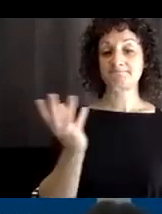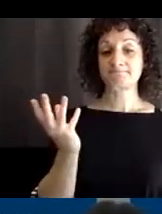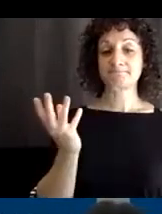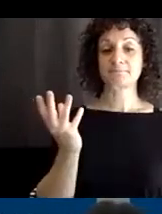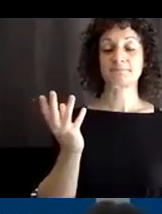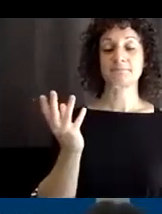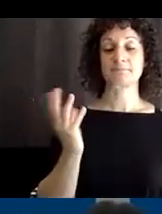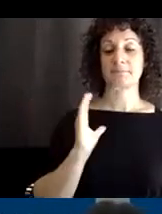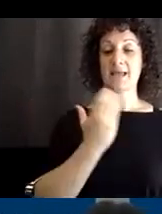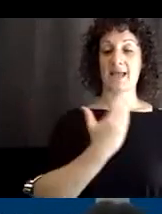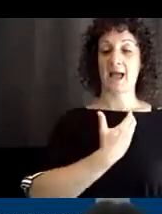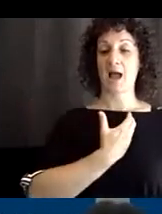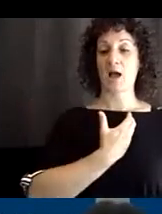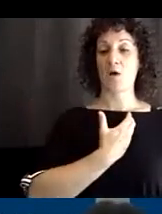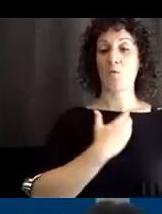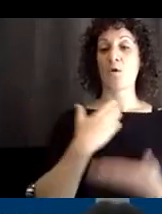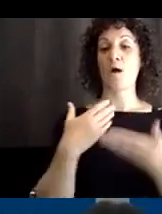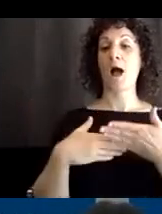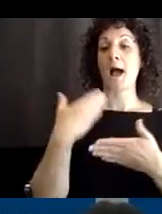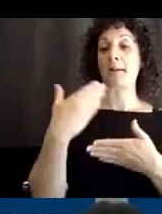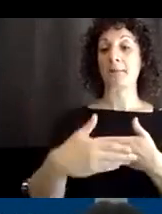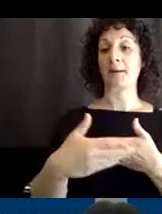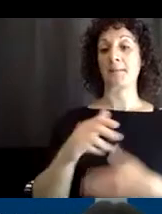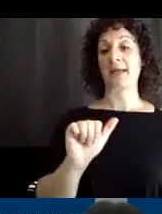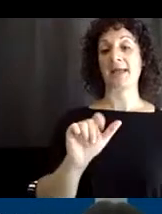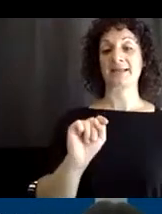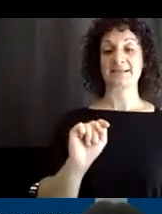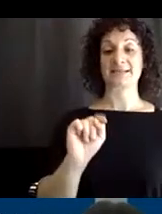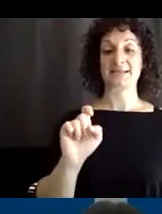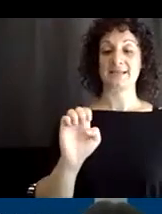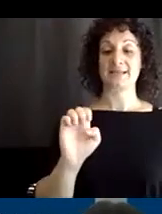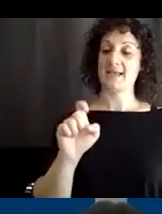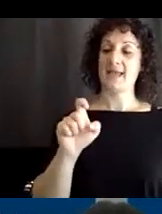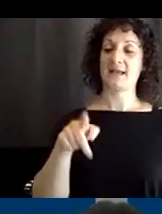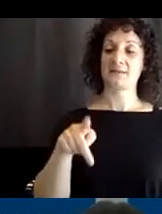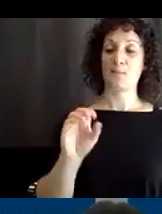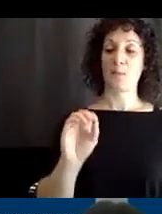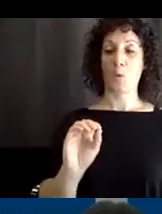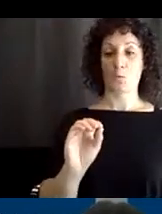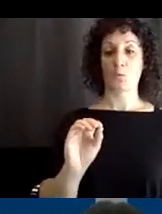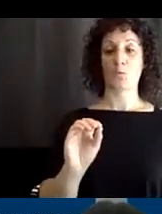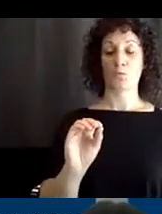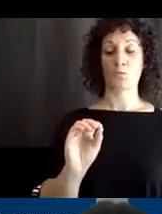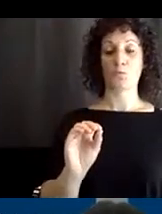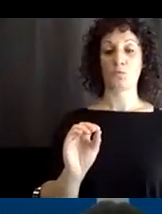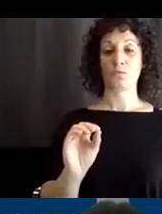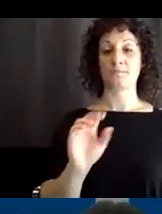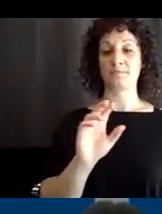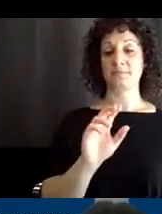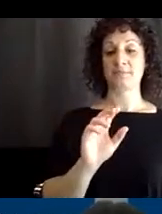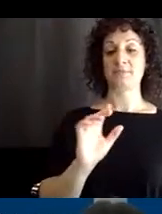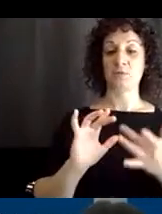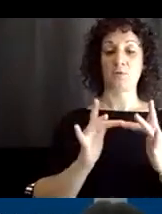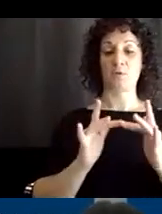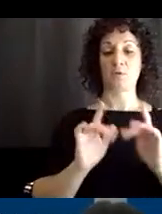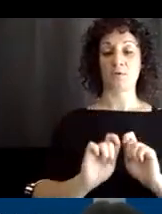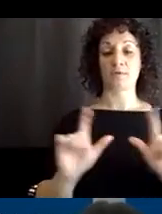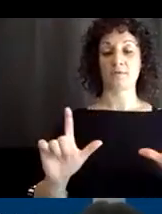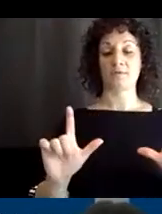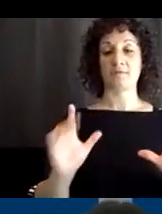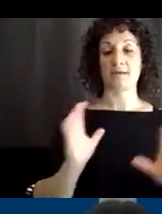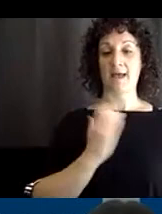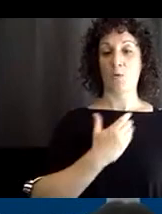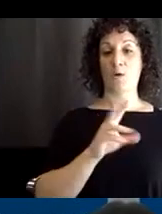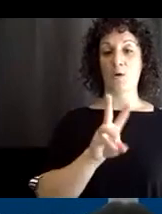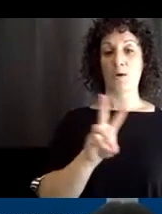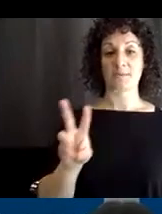of our upcoming AT Expo. So if you head to our NCTP website,